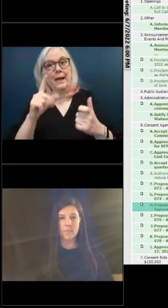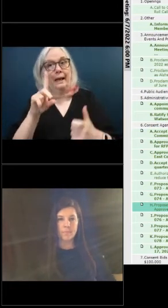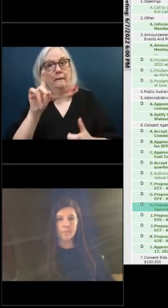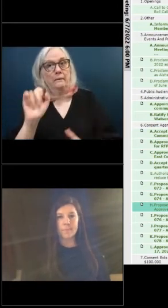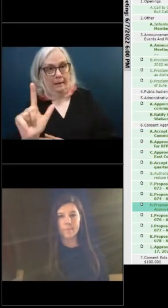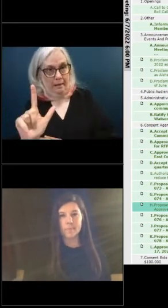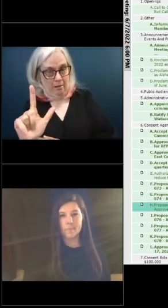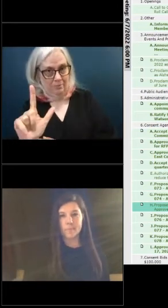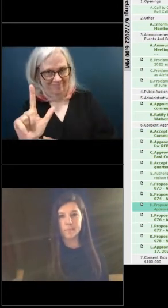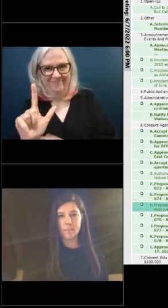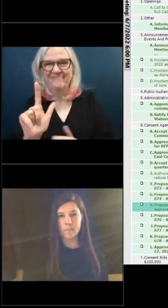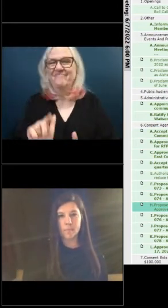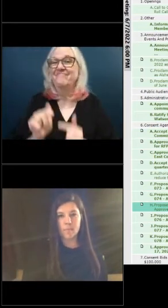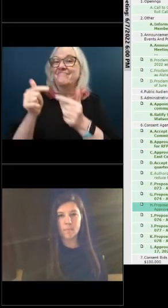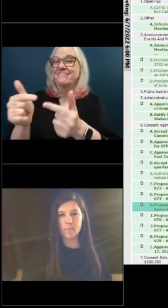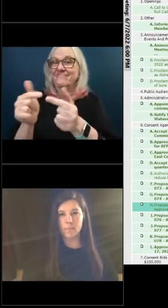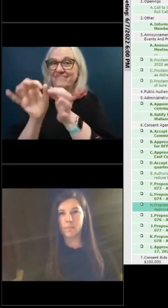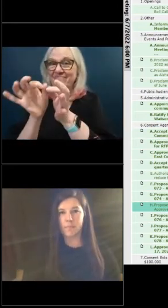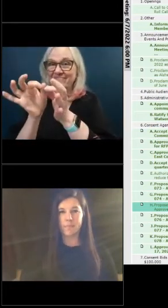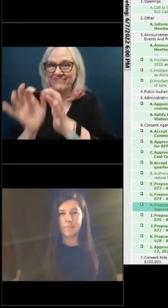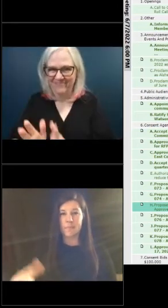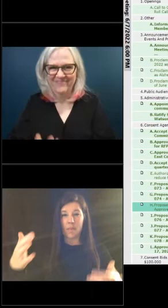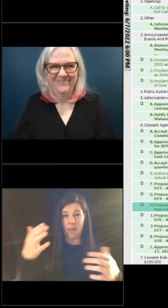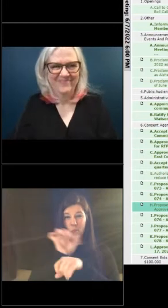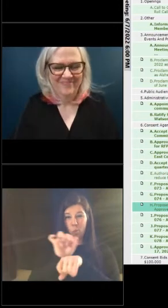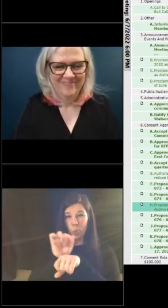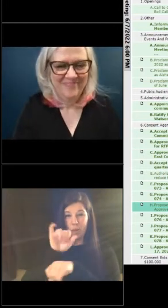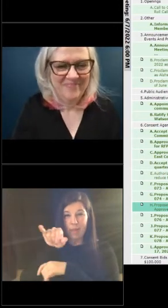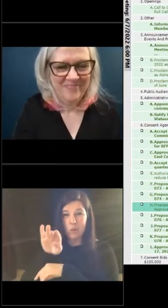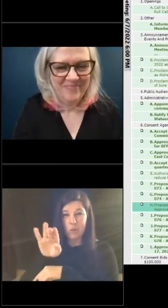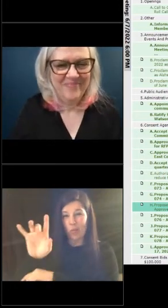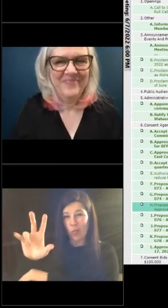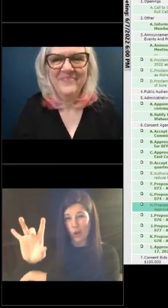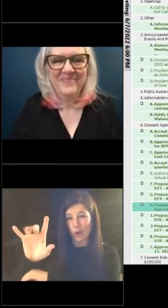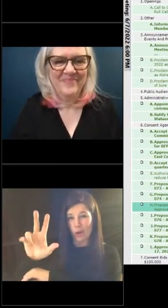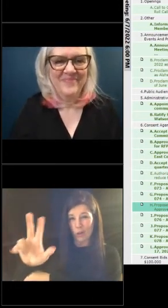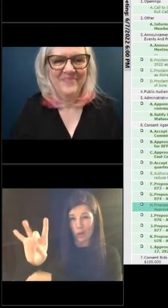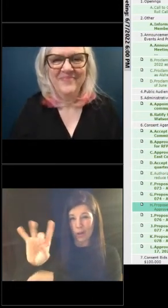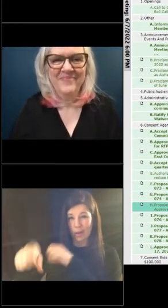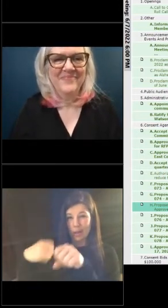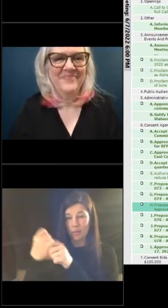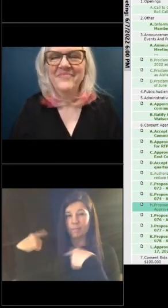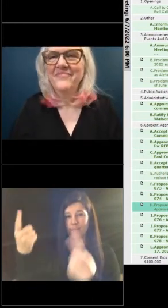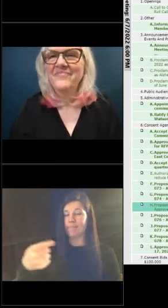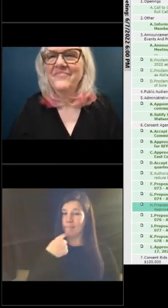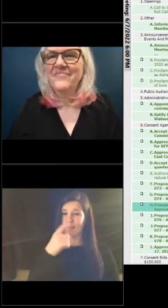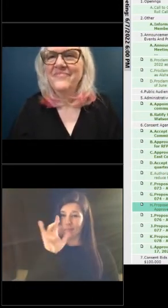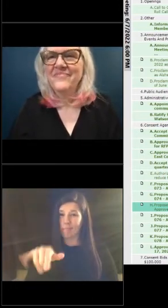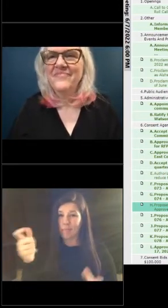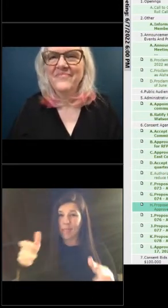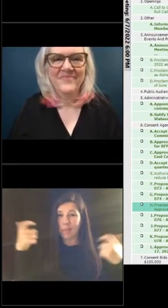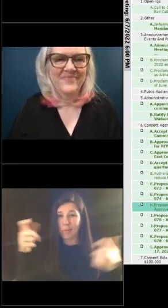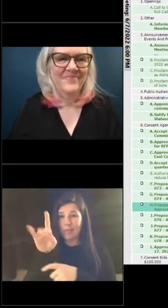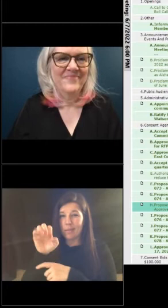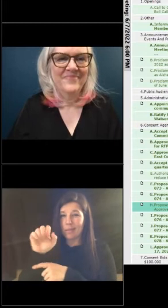done this job for 38 years i will tell you that that is that is a big deal being able to spend time with their families and do those types of things